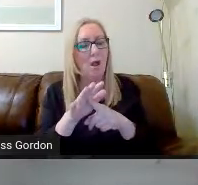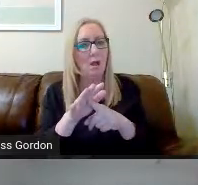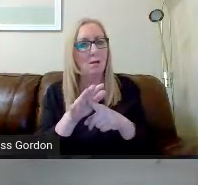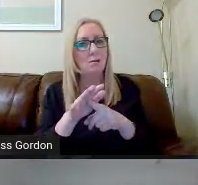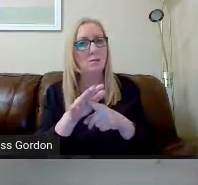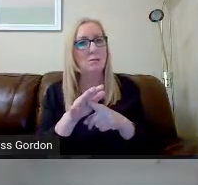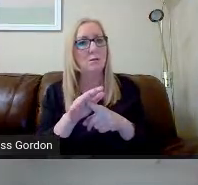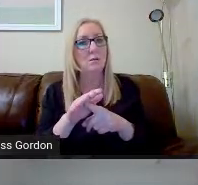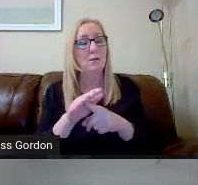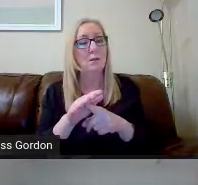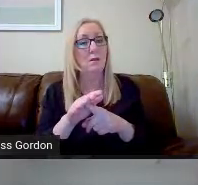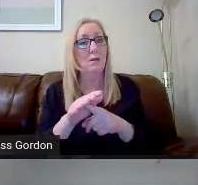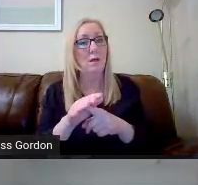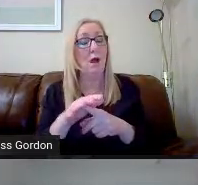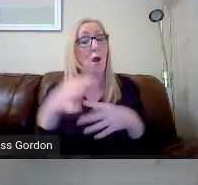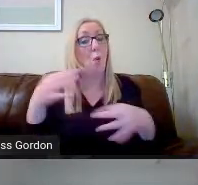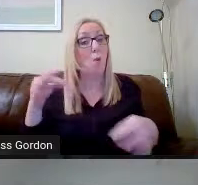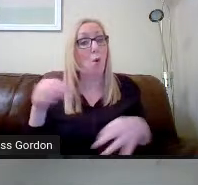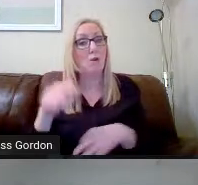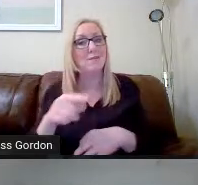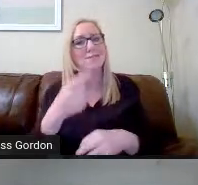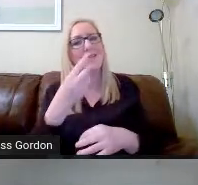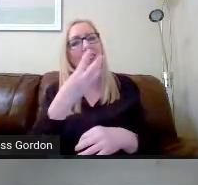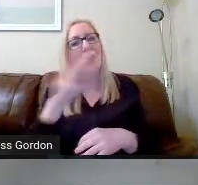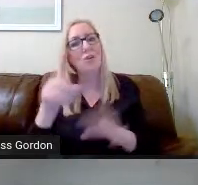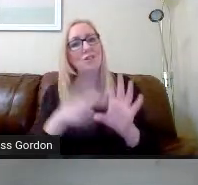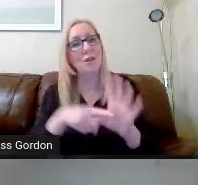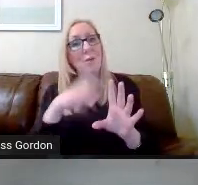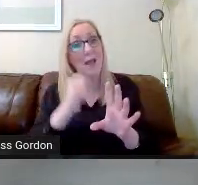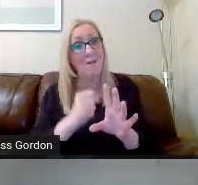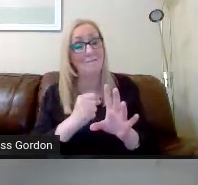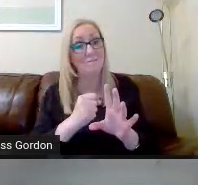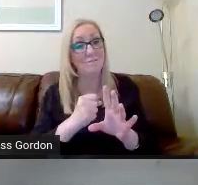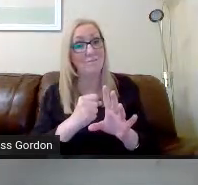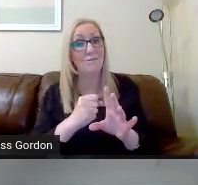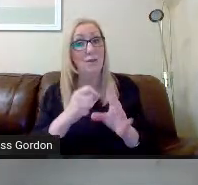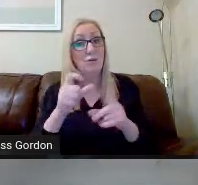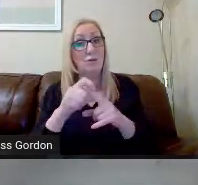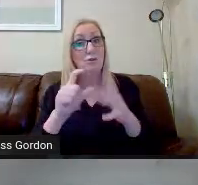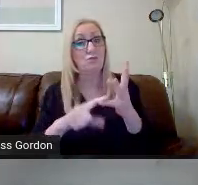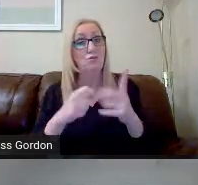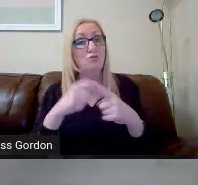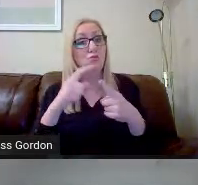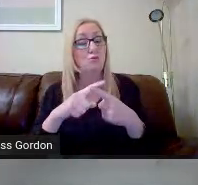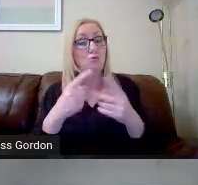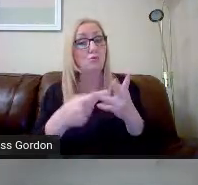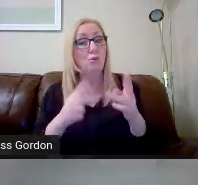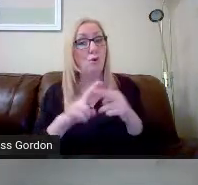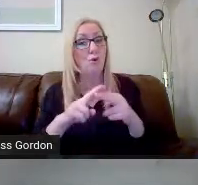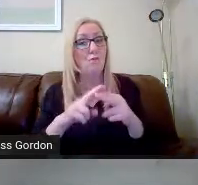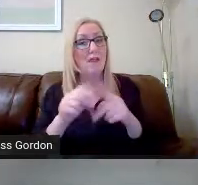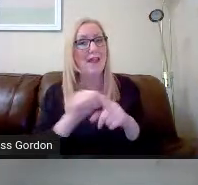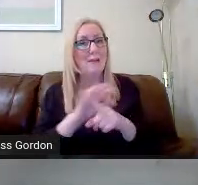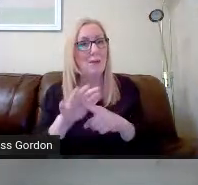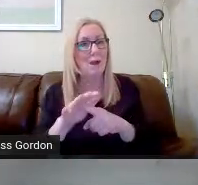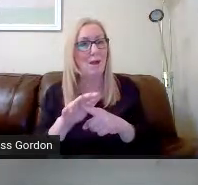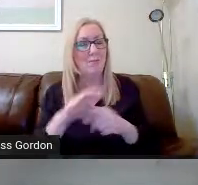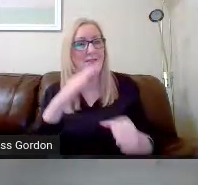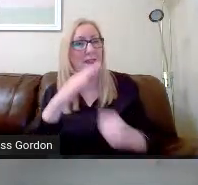Award, this is the third year that we've run Duke of Edinburgh. There's a cap of 16 pupils,